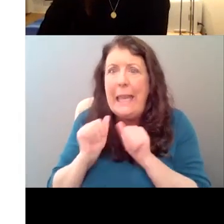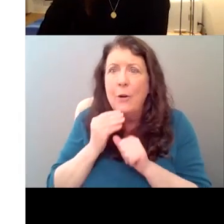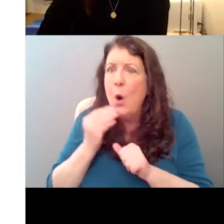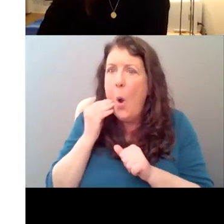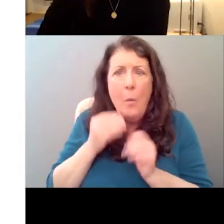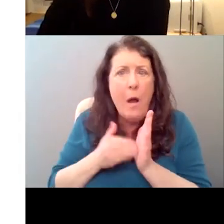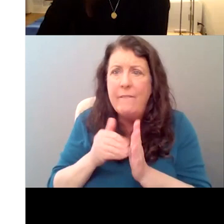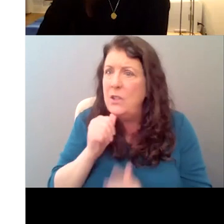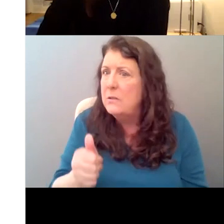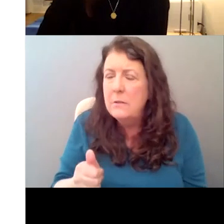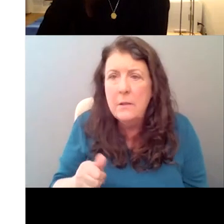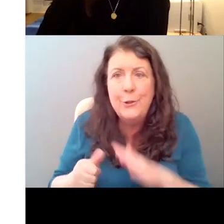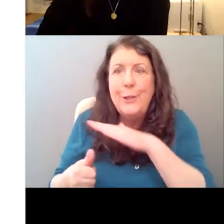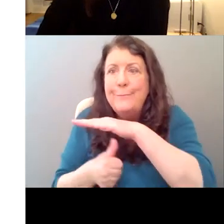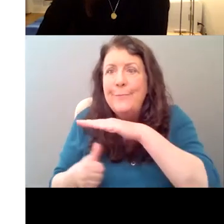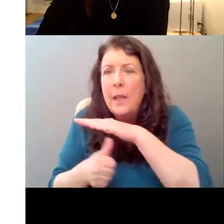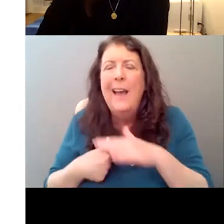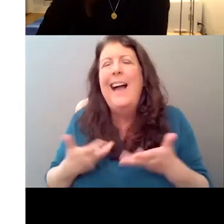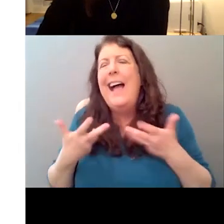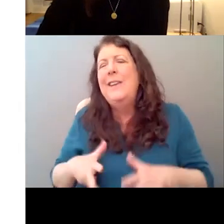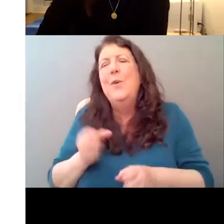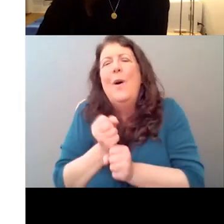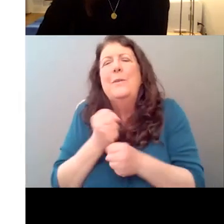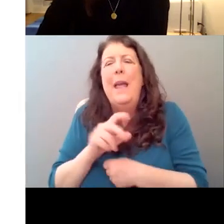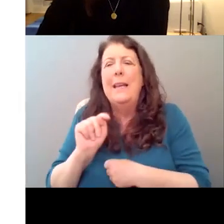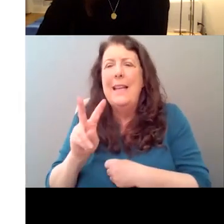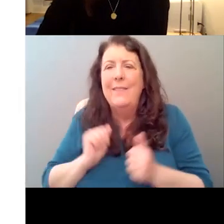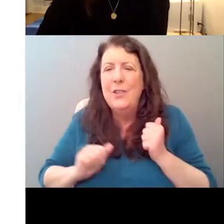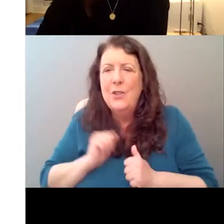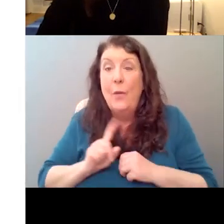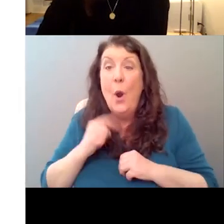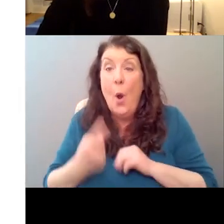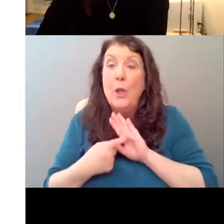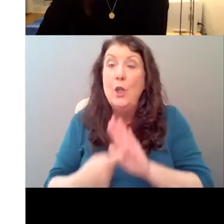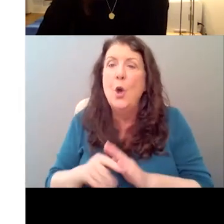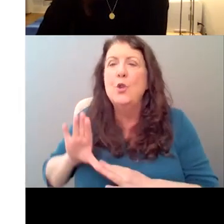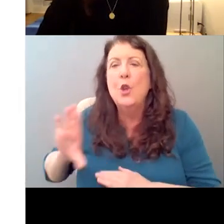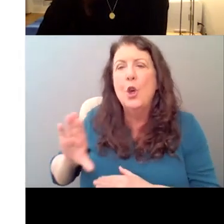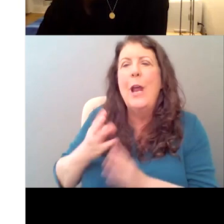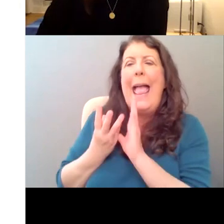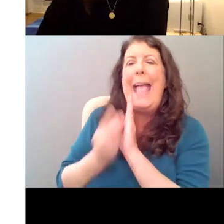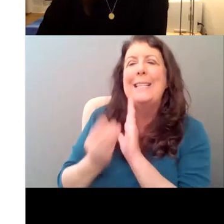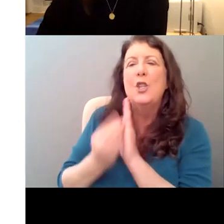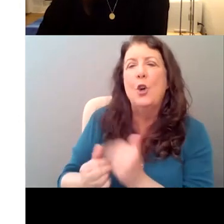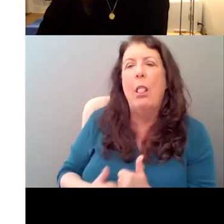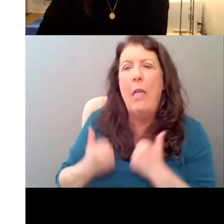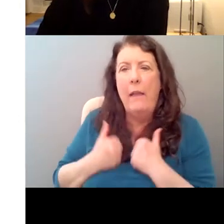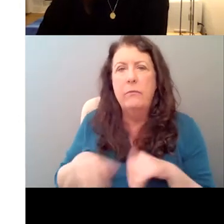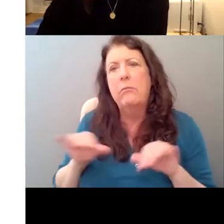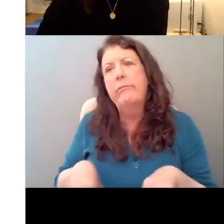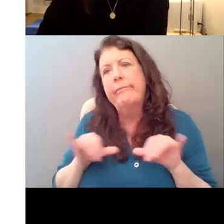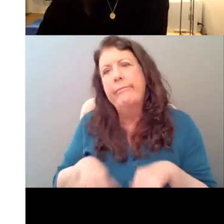you know, I don't want to make a TV show that is actually only showing the external circumstances of Emily Dickinson's life,